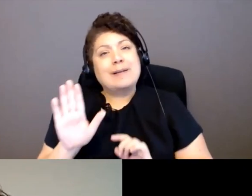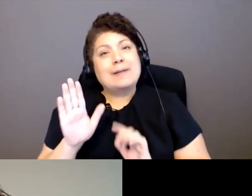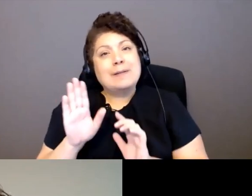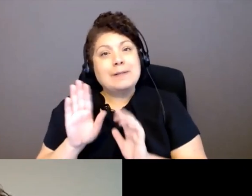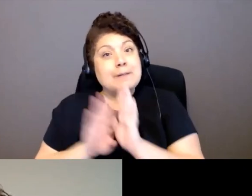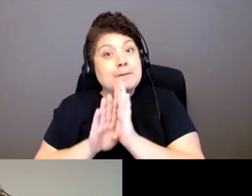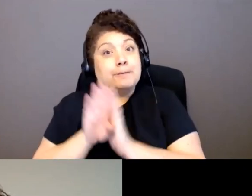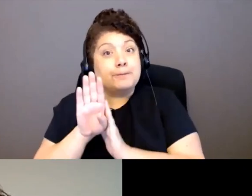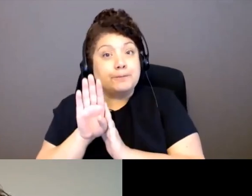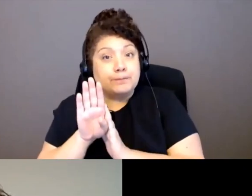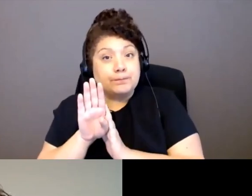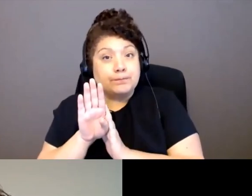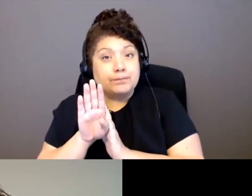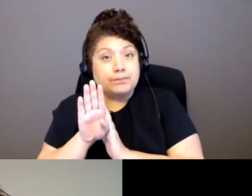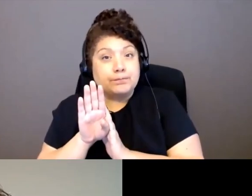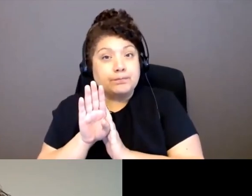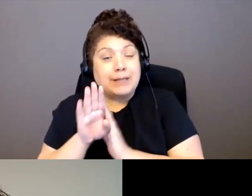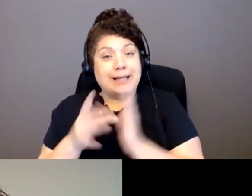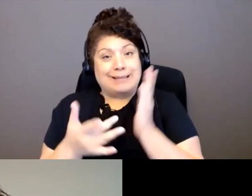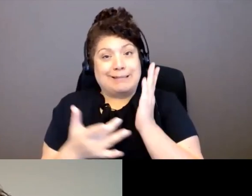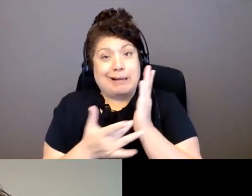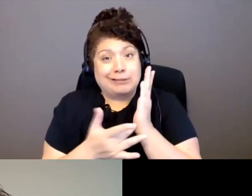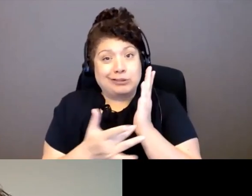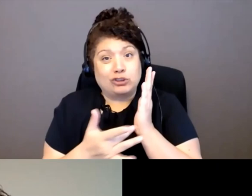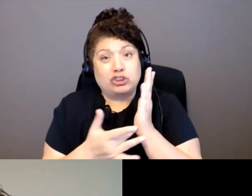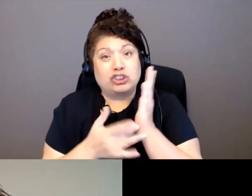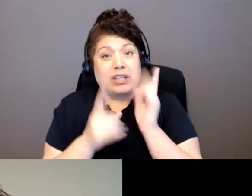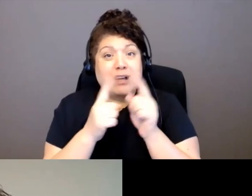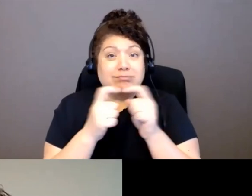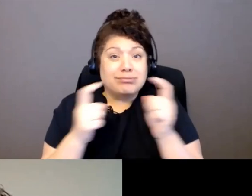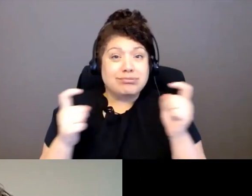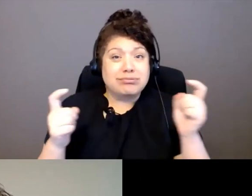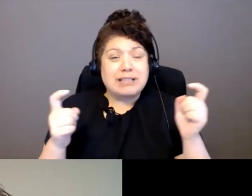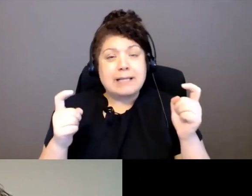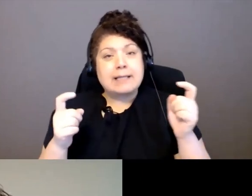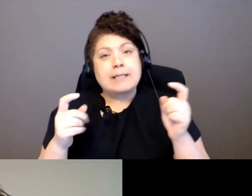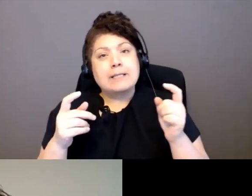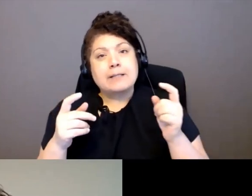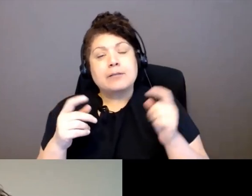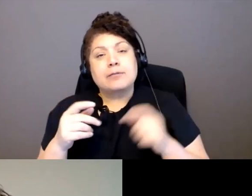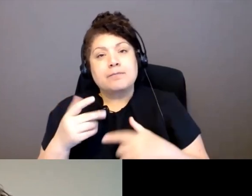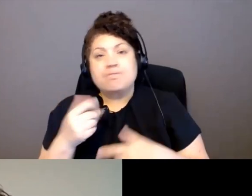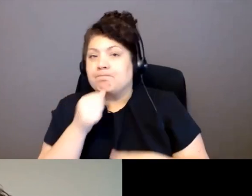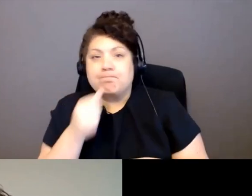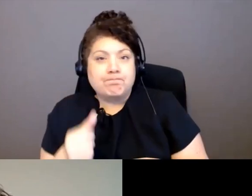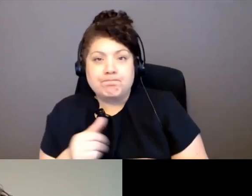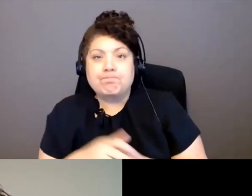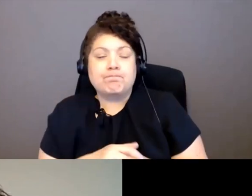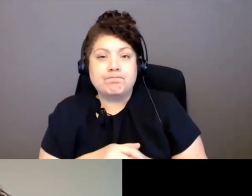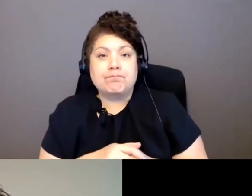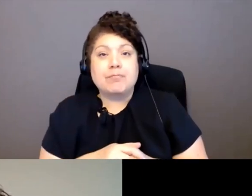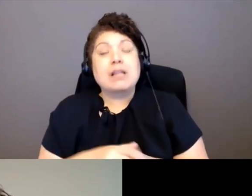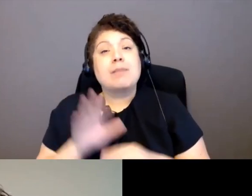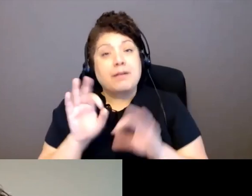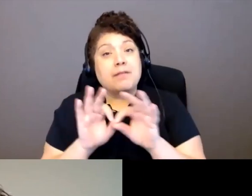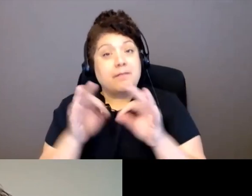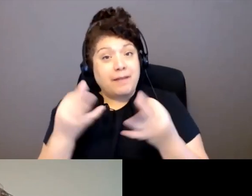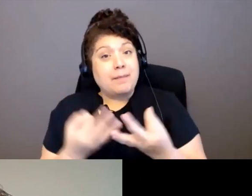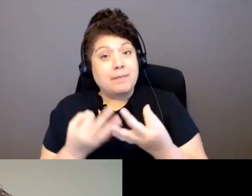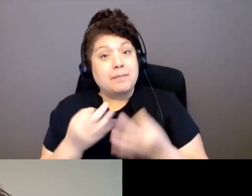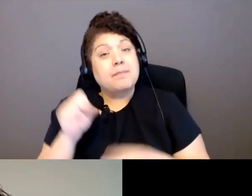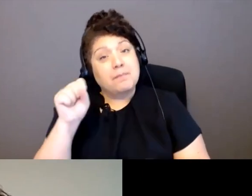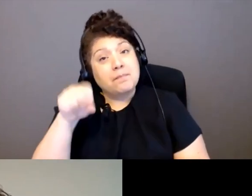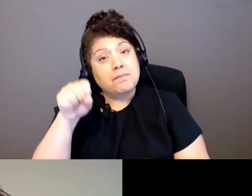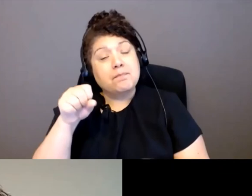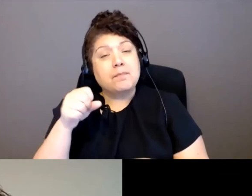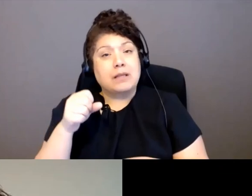in, um, technology. But, um, they do have families that help them with